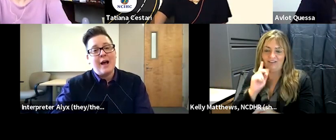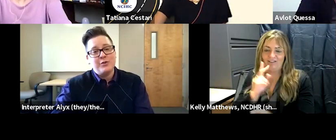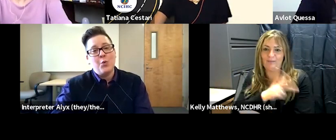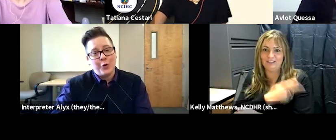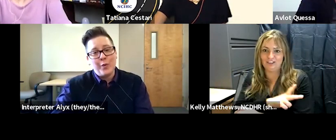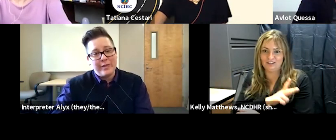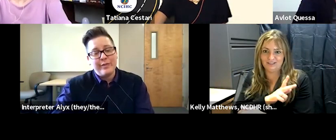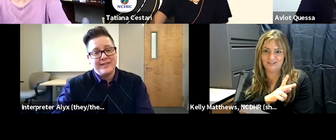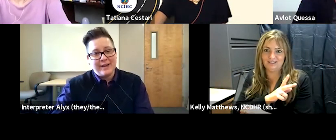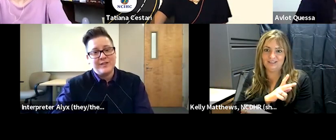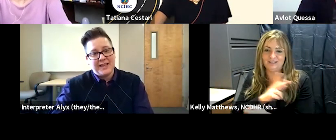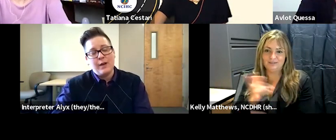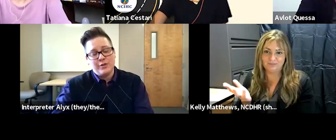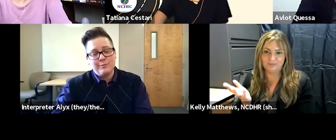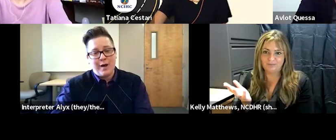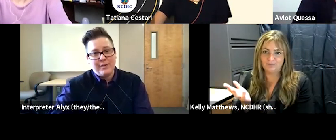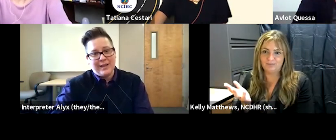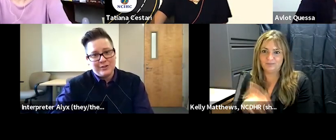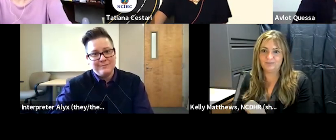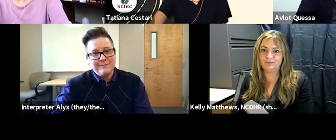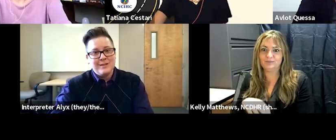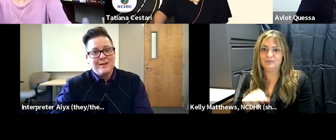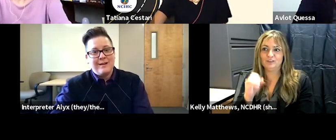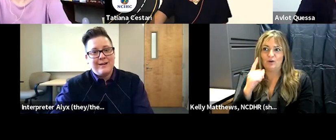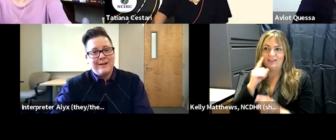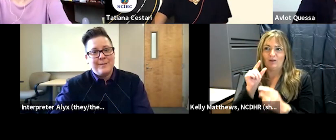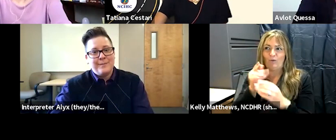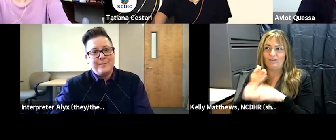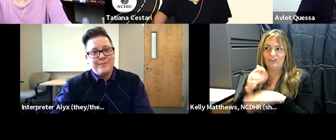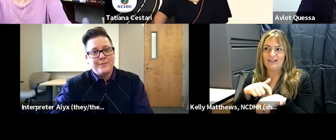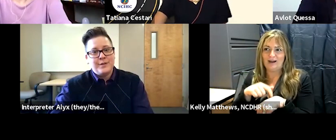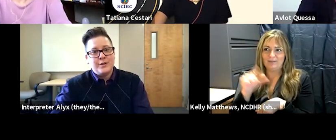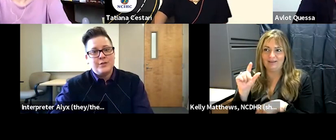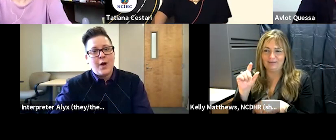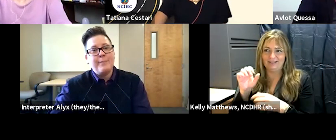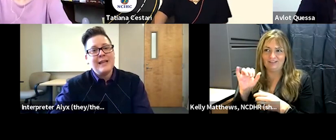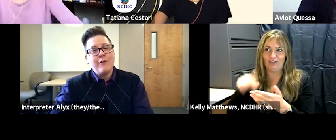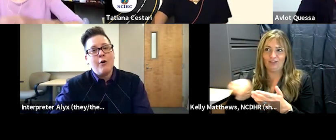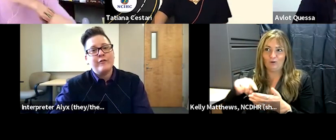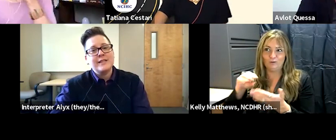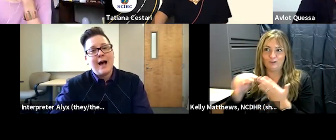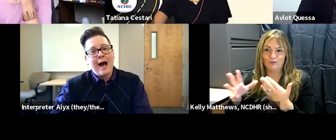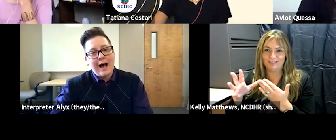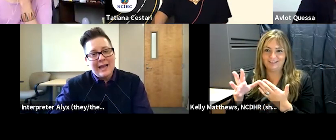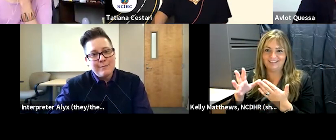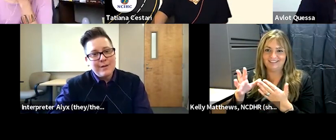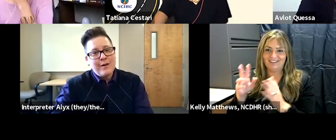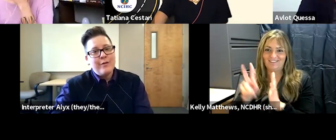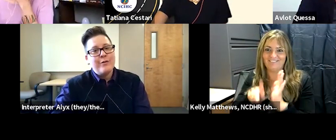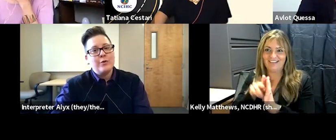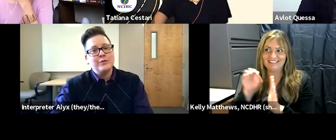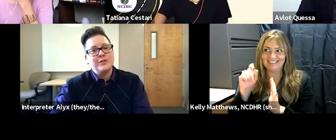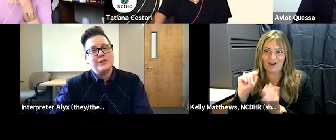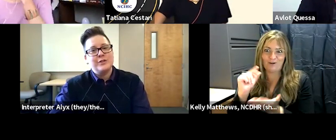understand how to work with the deaf sign language population um so i believe over time